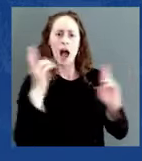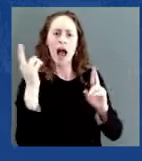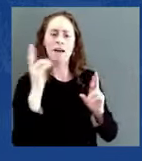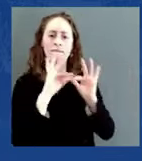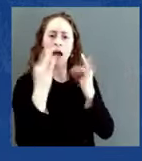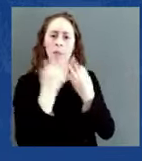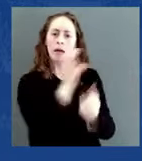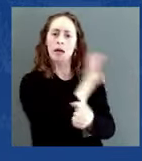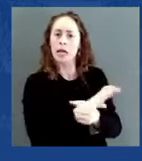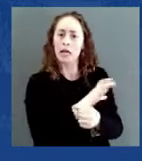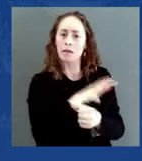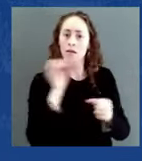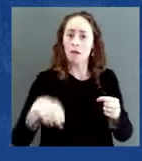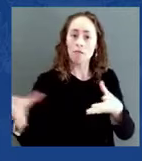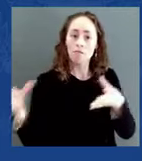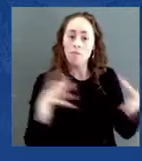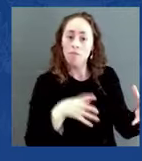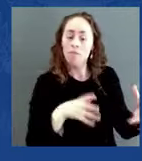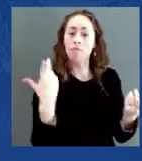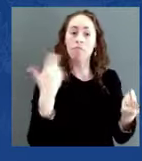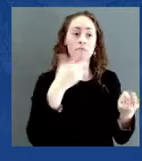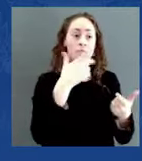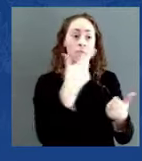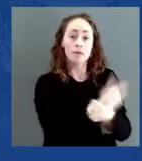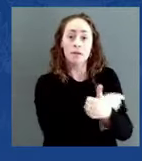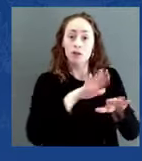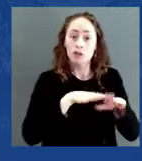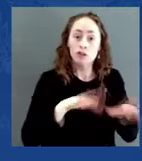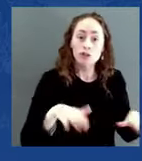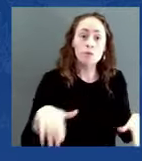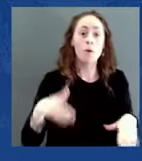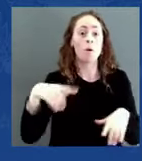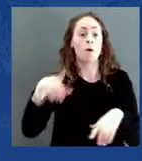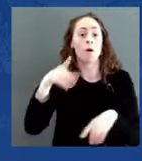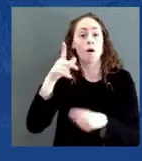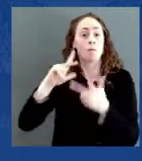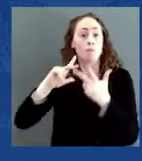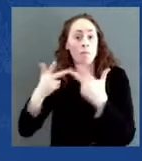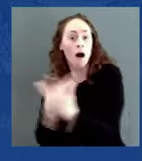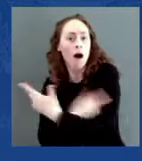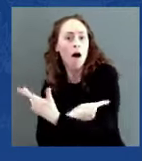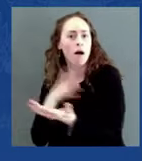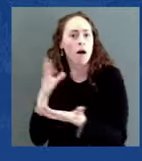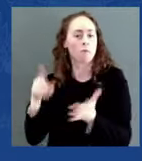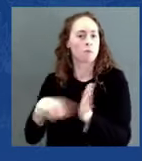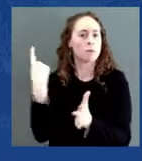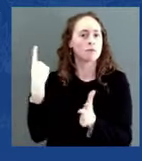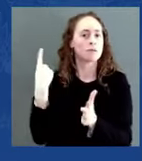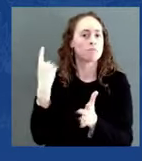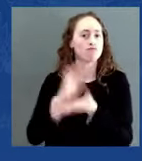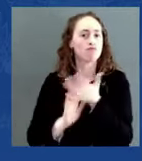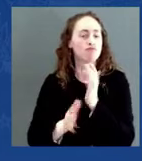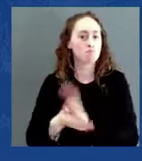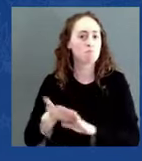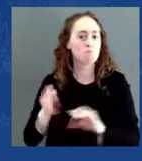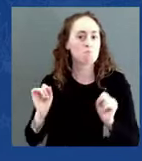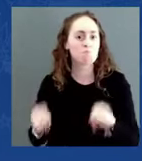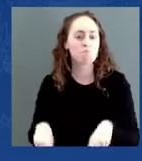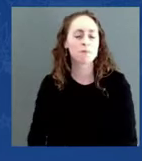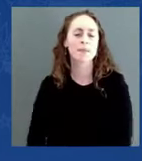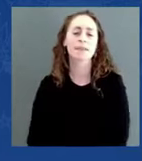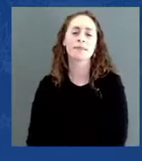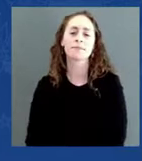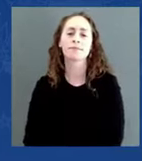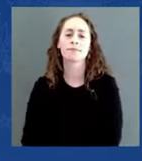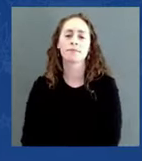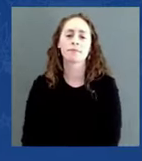in community health centers and other trusted locations. Some will be mobile to reach further into hard to reach communities. If it's